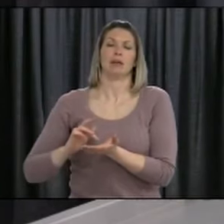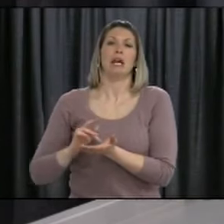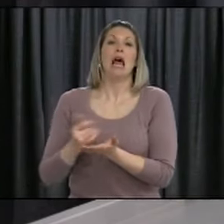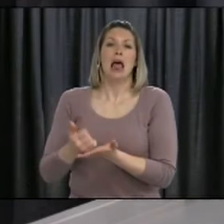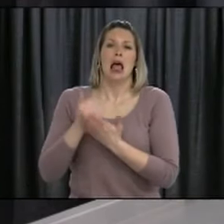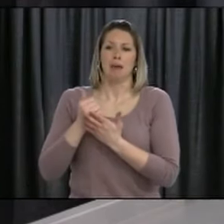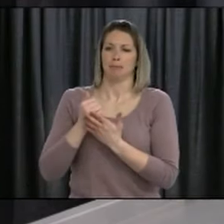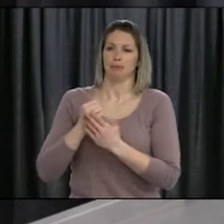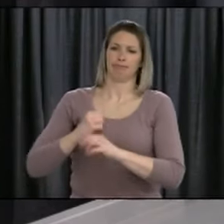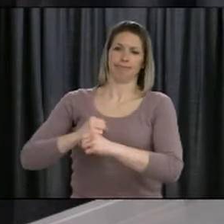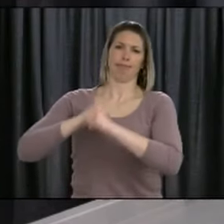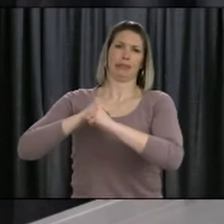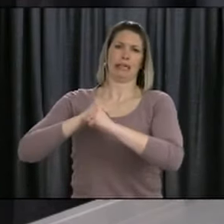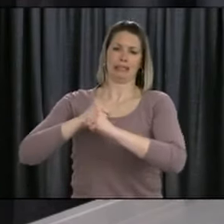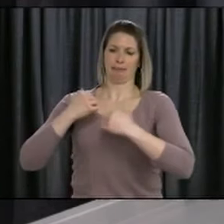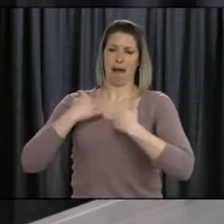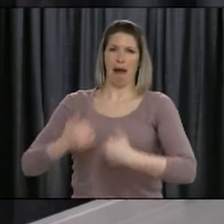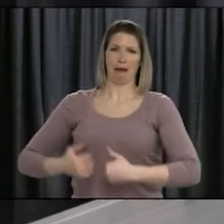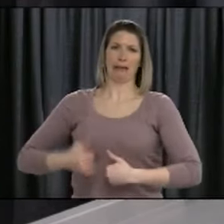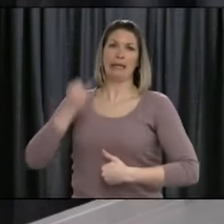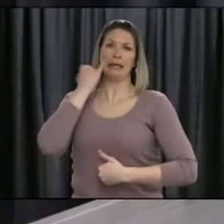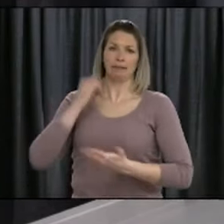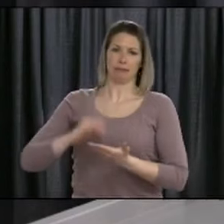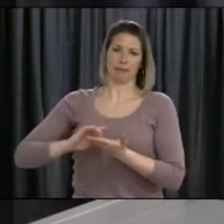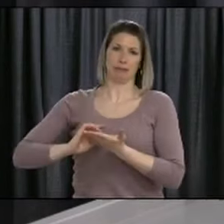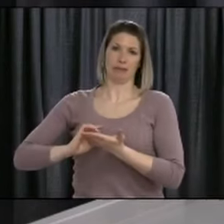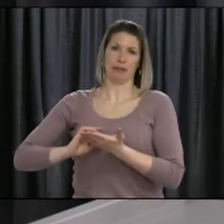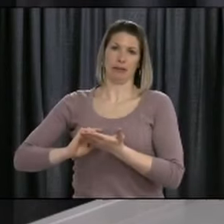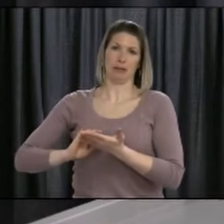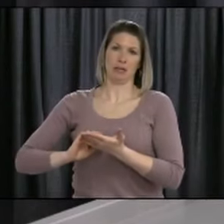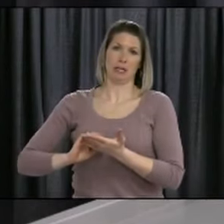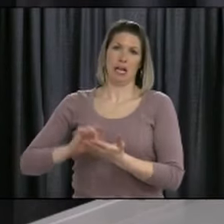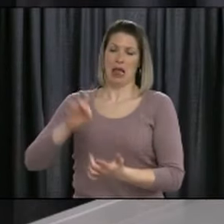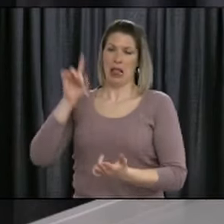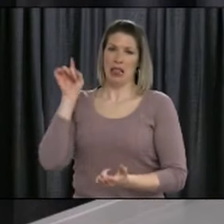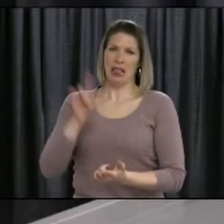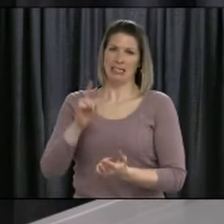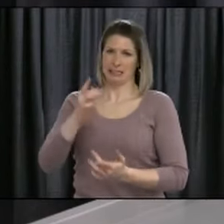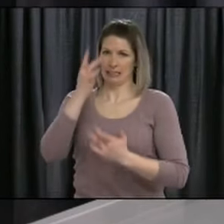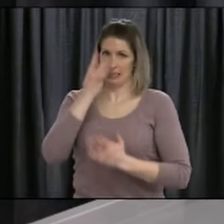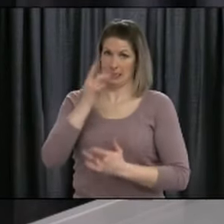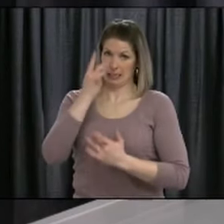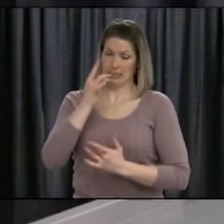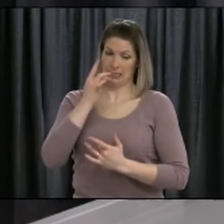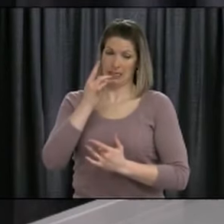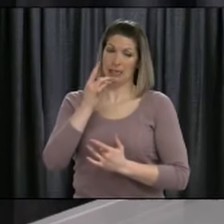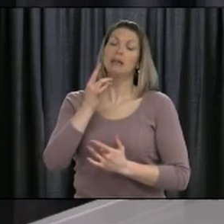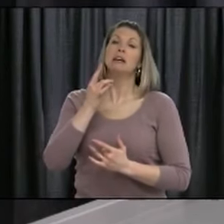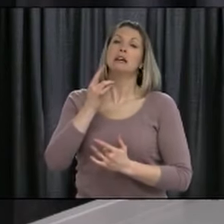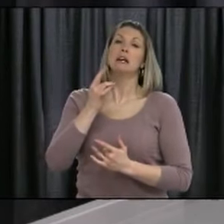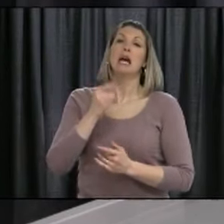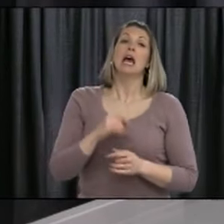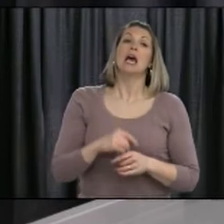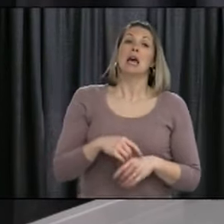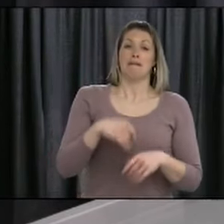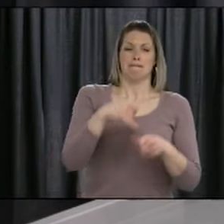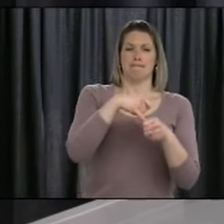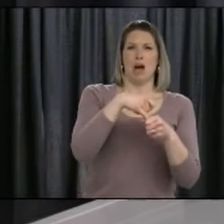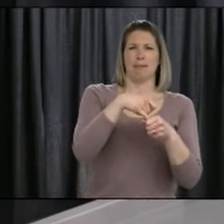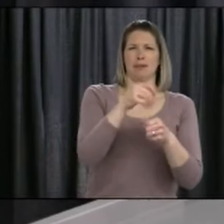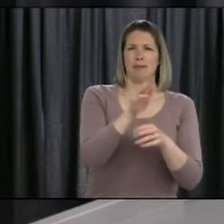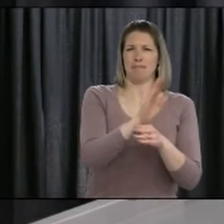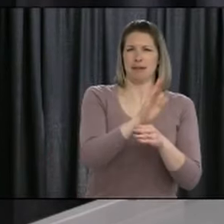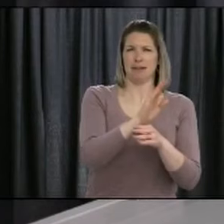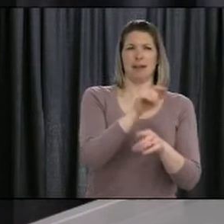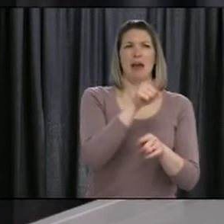to be substantiated later. But that doesn't mean to say that with the global efforts here, you might not have some form